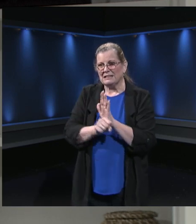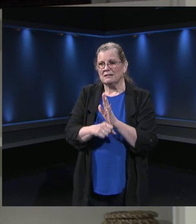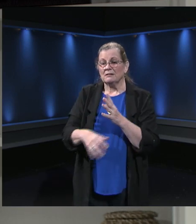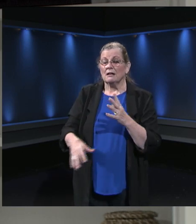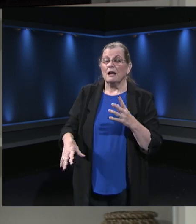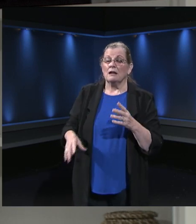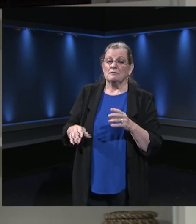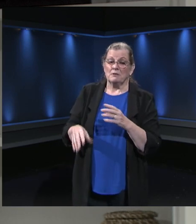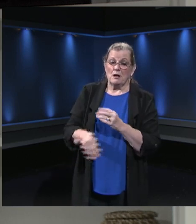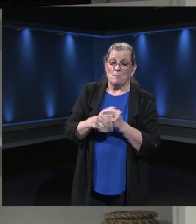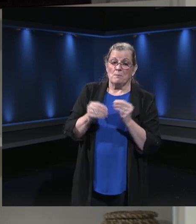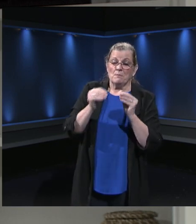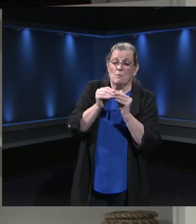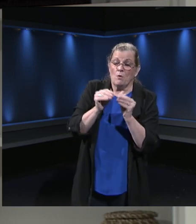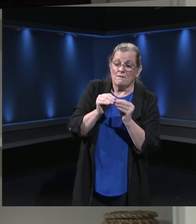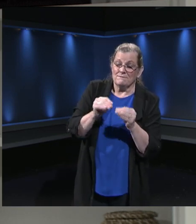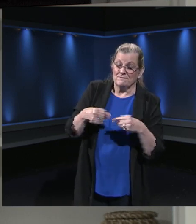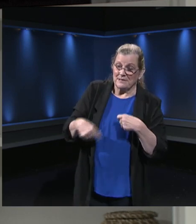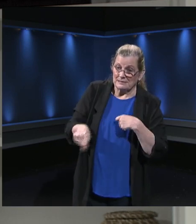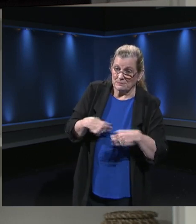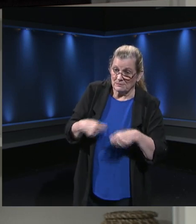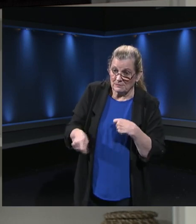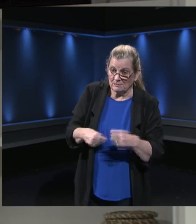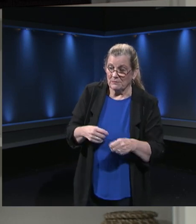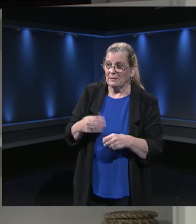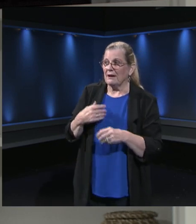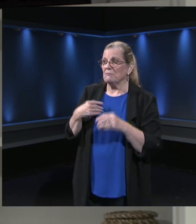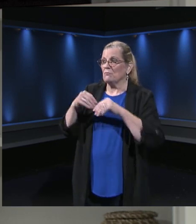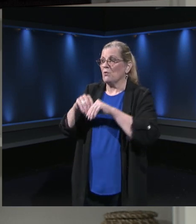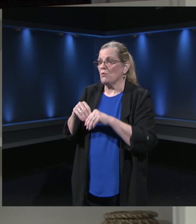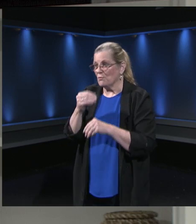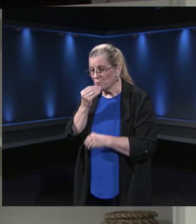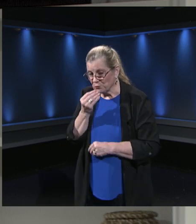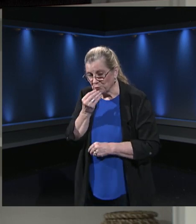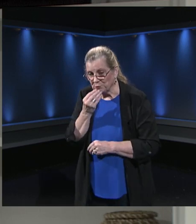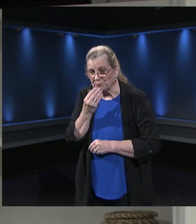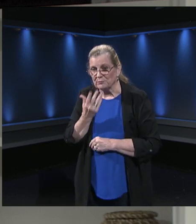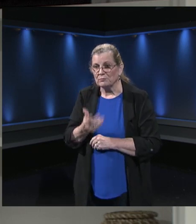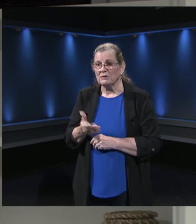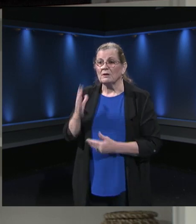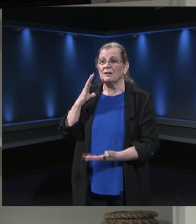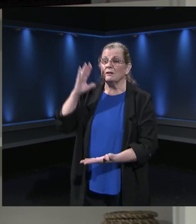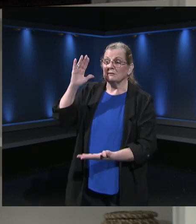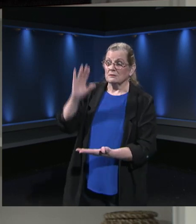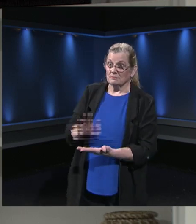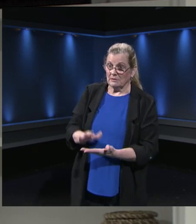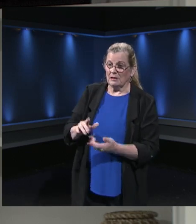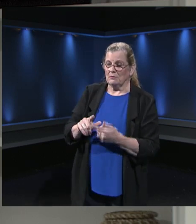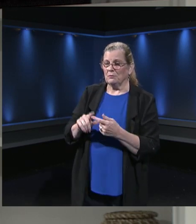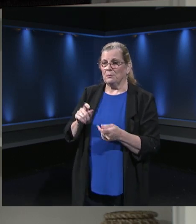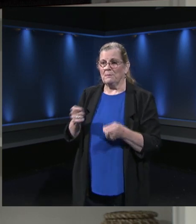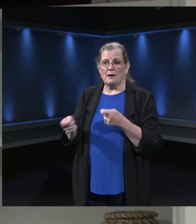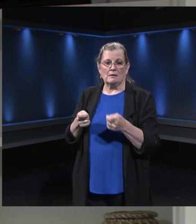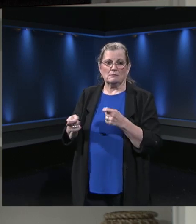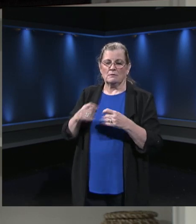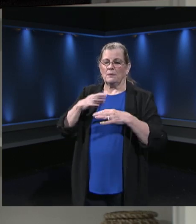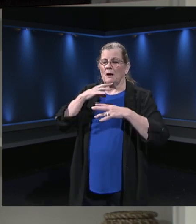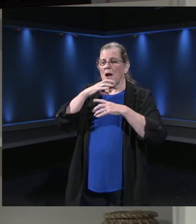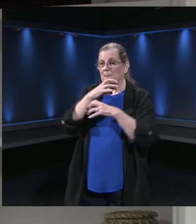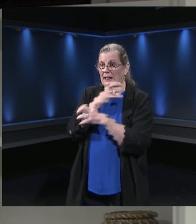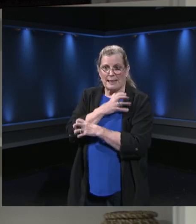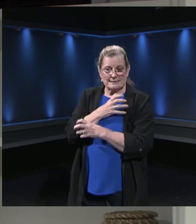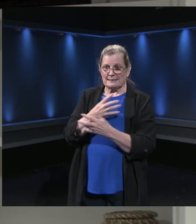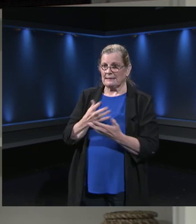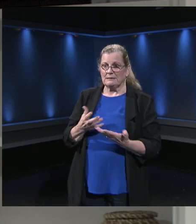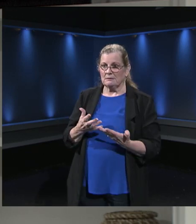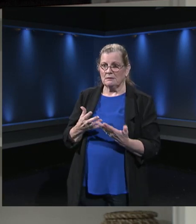more meals in more kids' families' hands with less administrative hassle and more opportunity for our bus